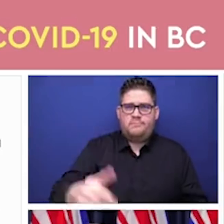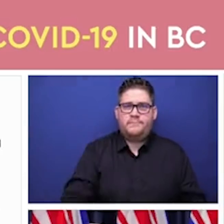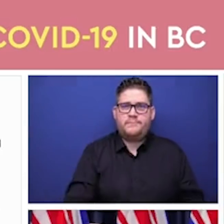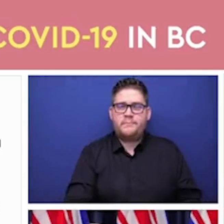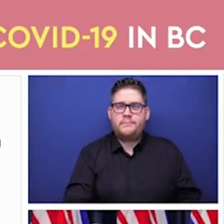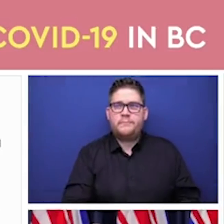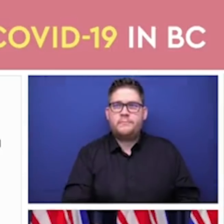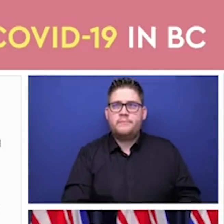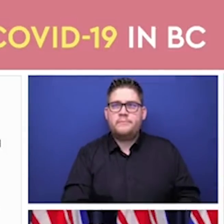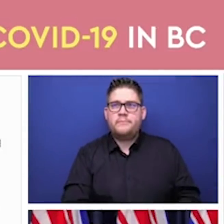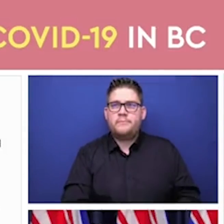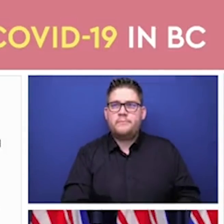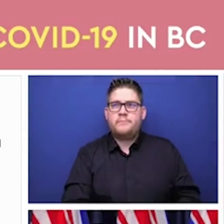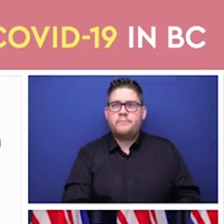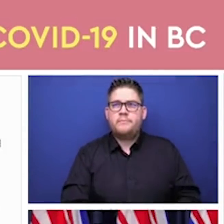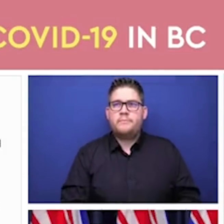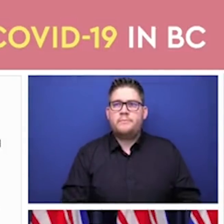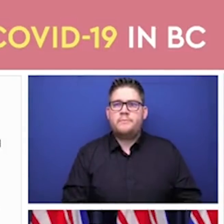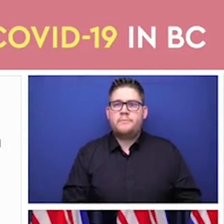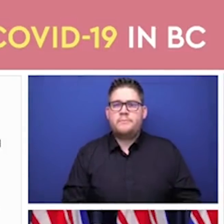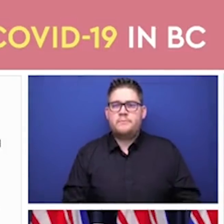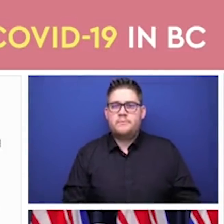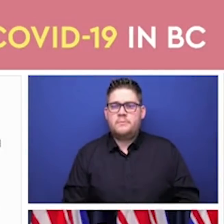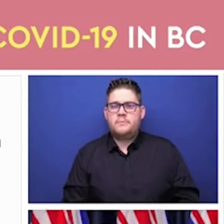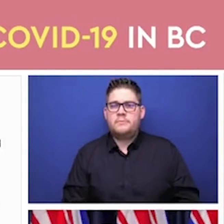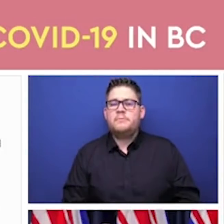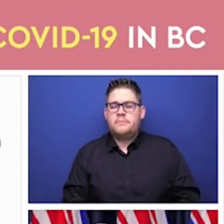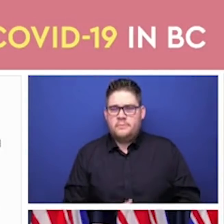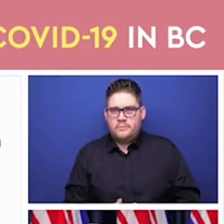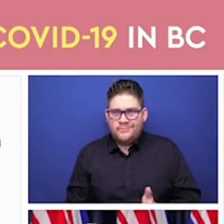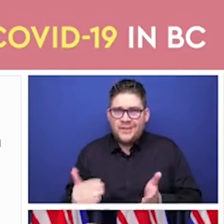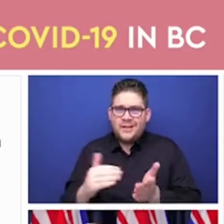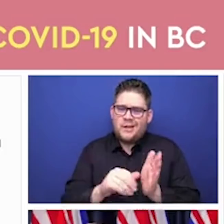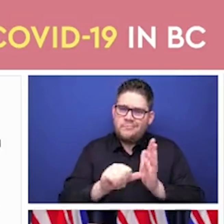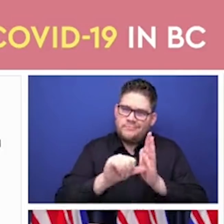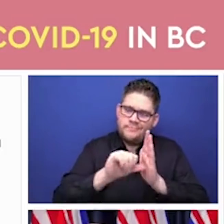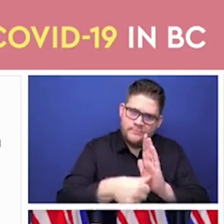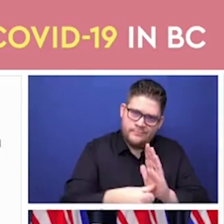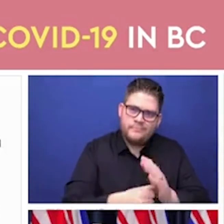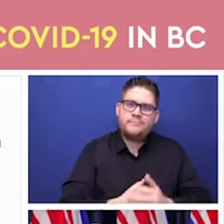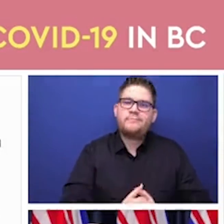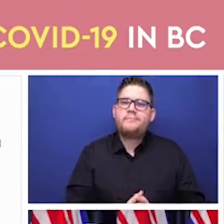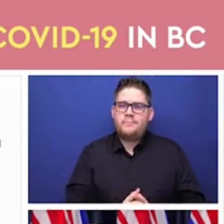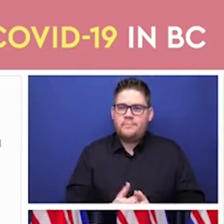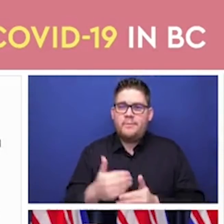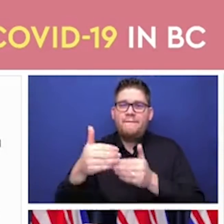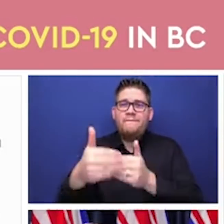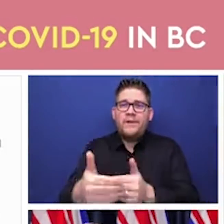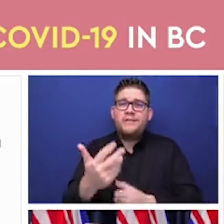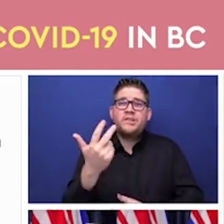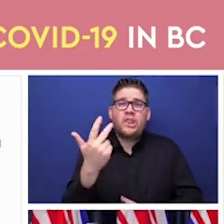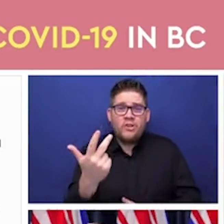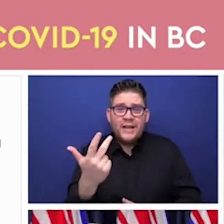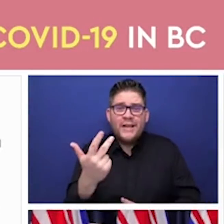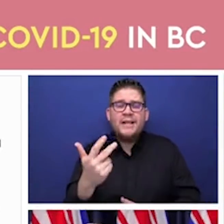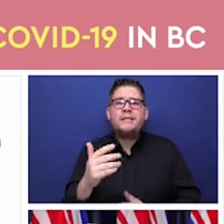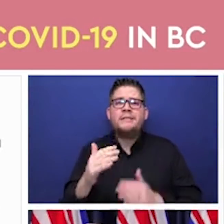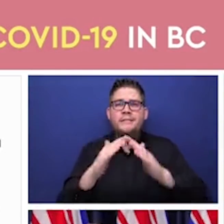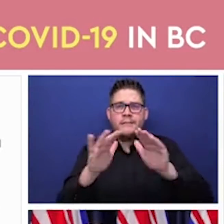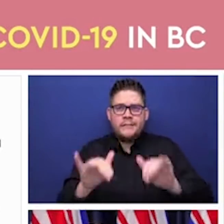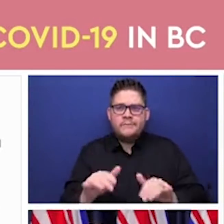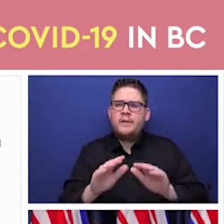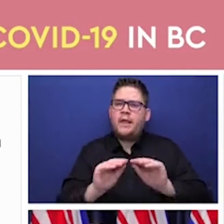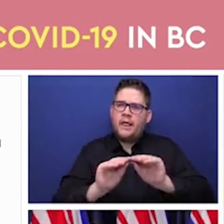online registration and booking system. We will have a call, a provincial call centre, one number, that will actually